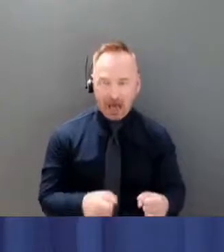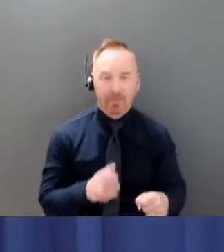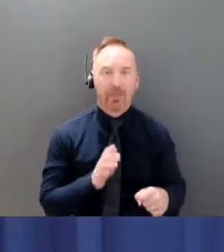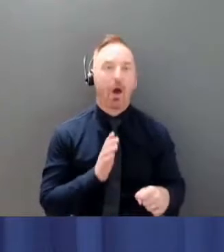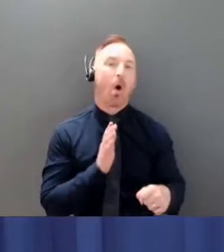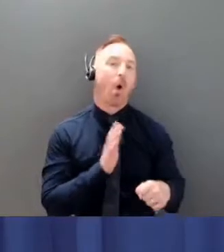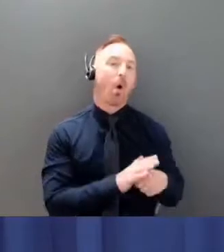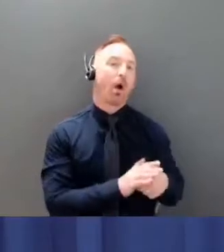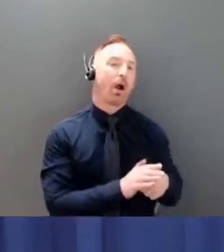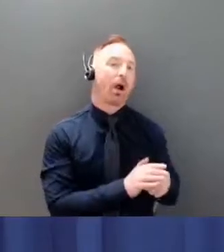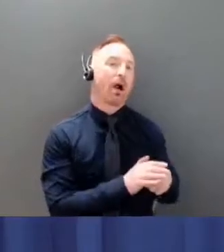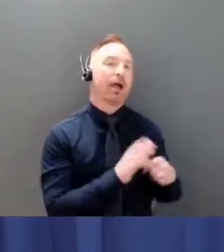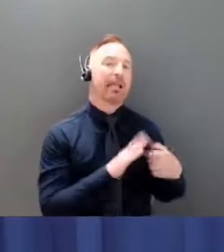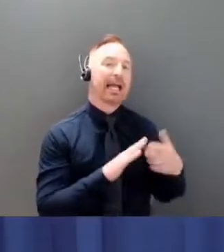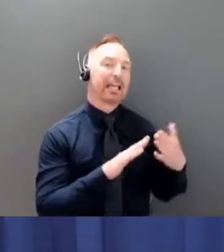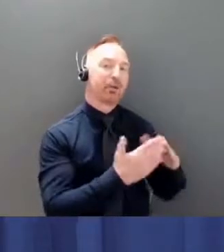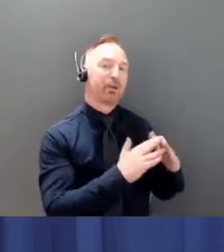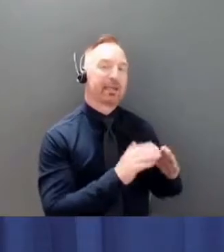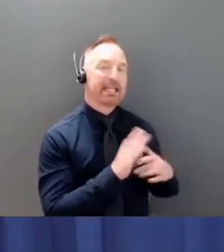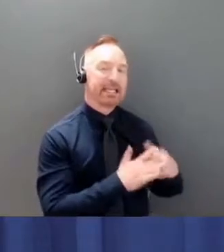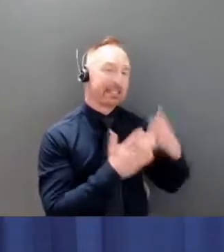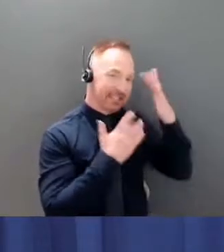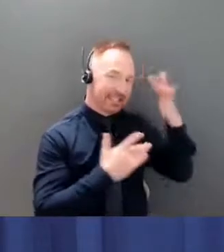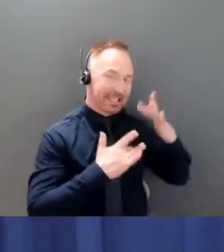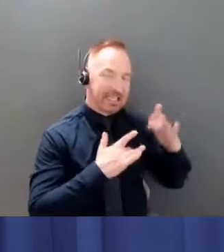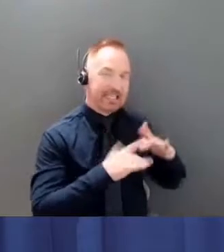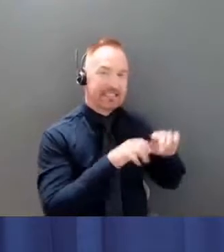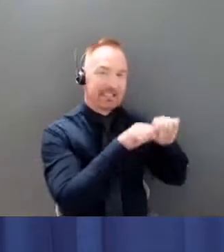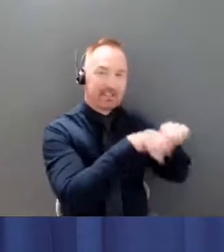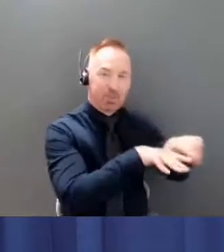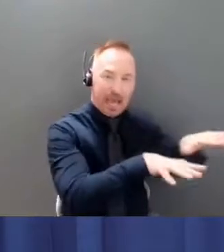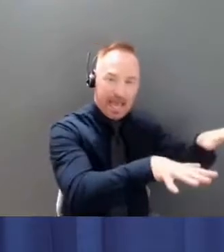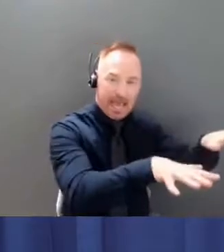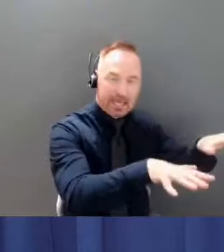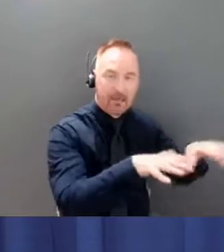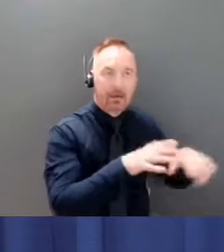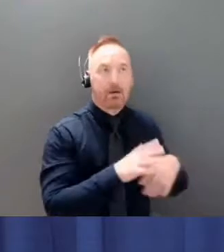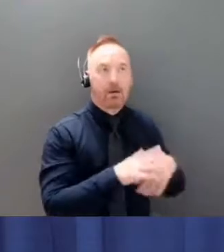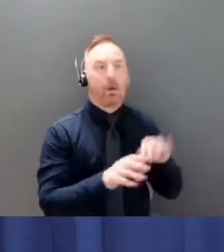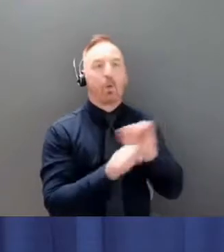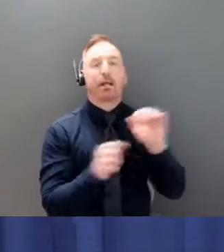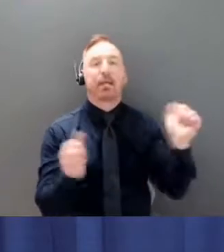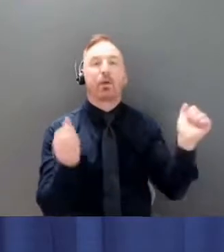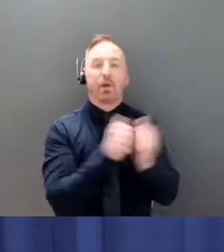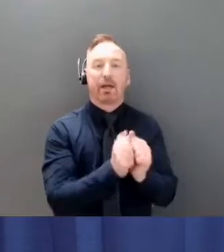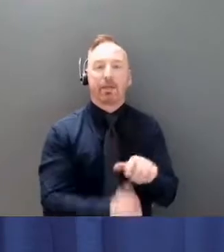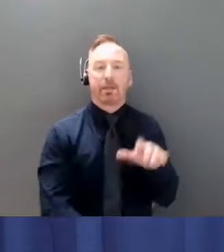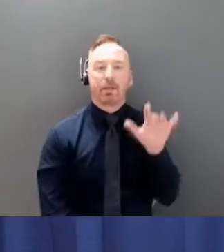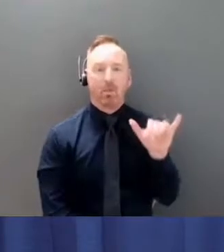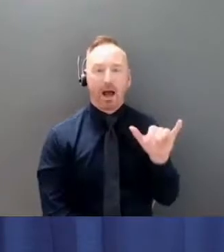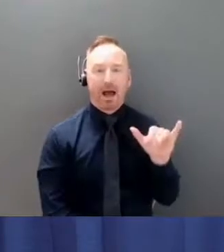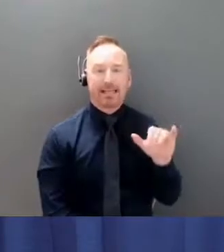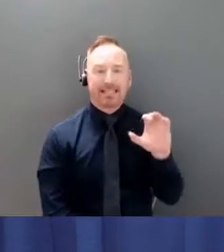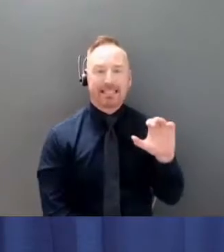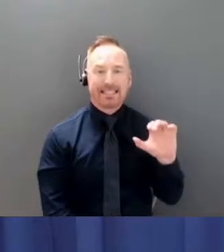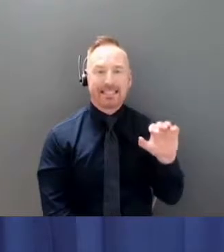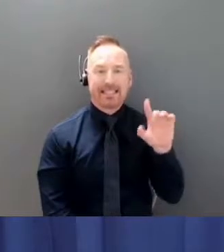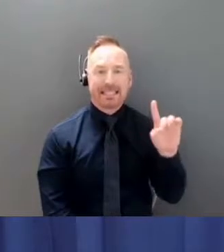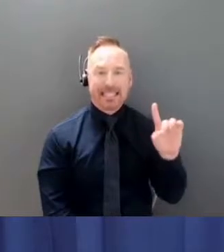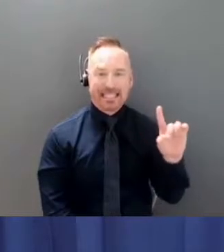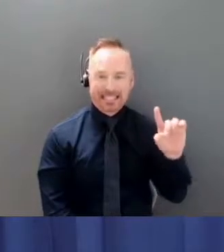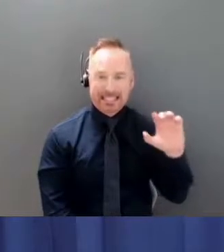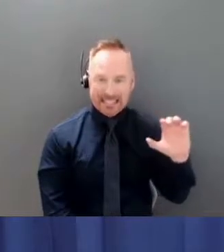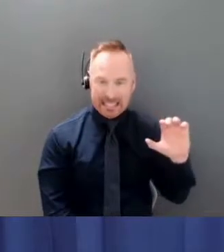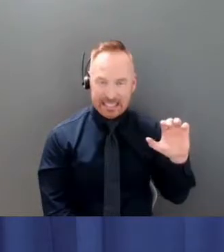communities working with YCDC, whether that's whether about, you know, prevention of